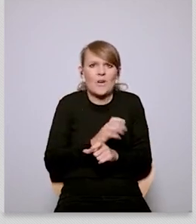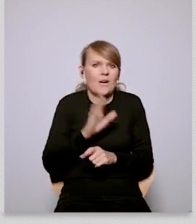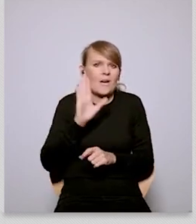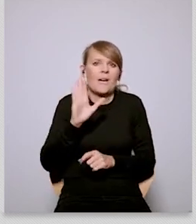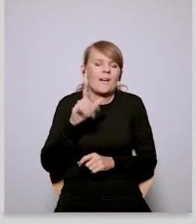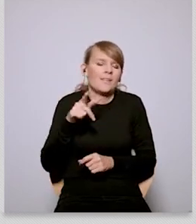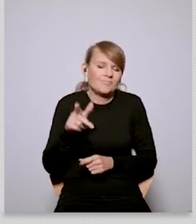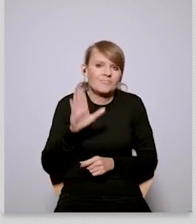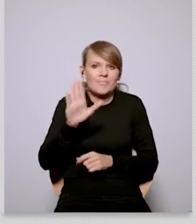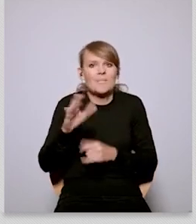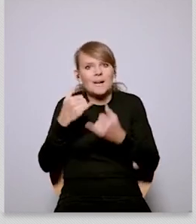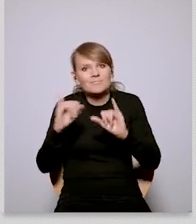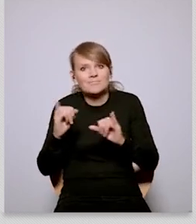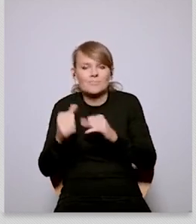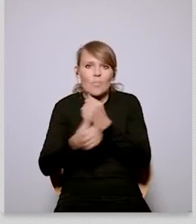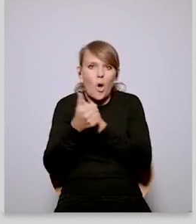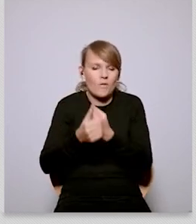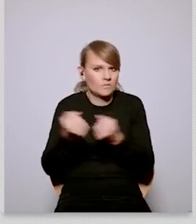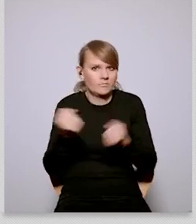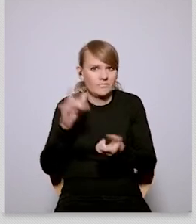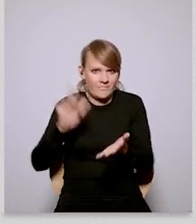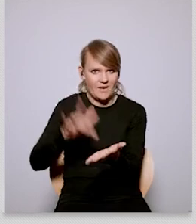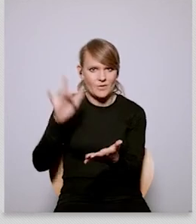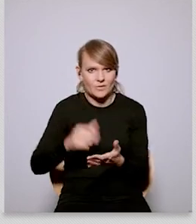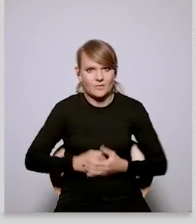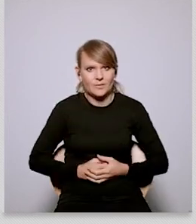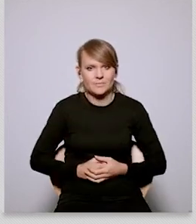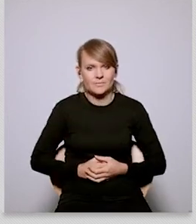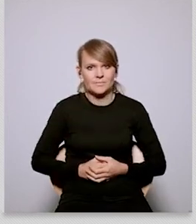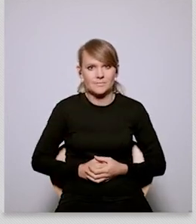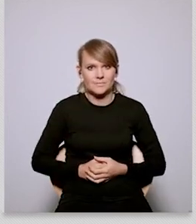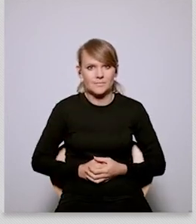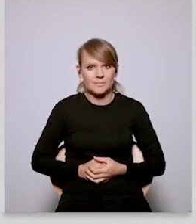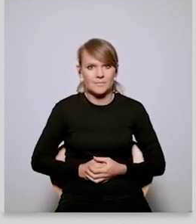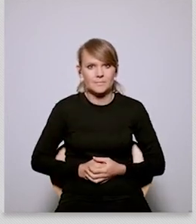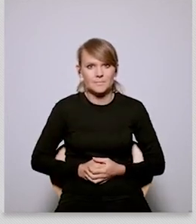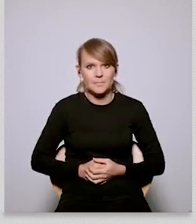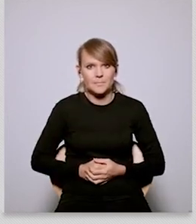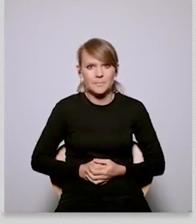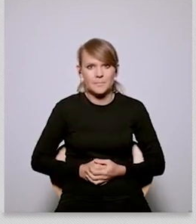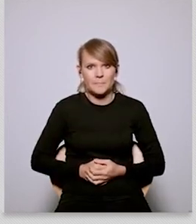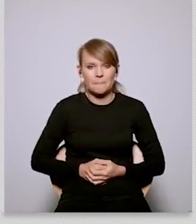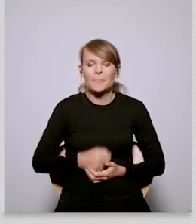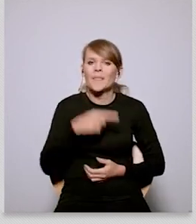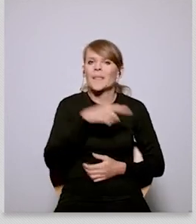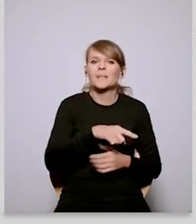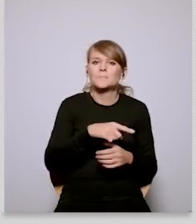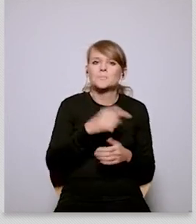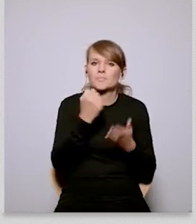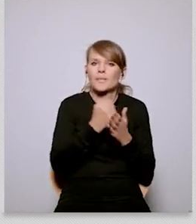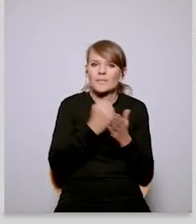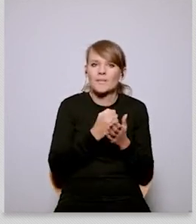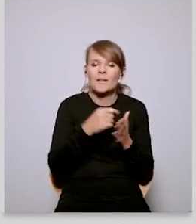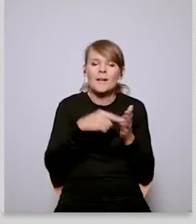there is simply so much in the package there is so much in the climate agenda so each country can find its own of course i mean for